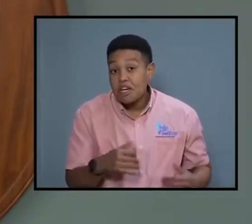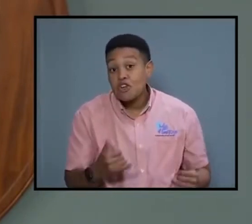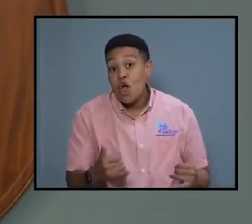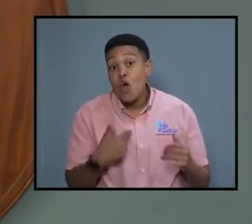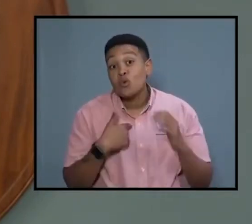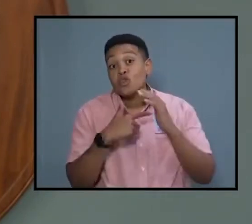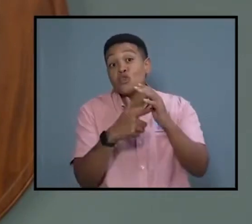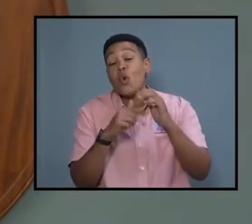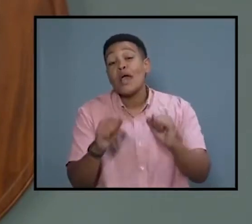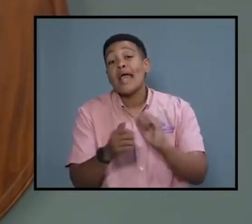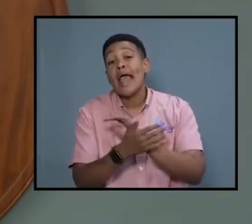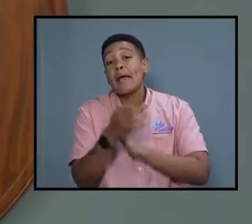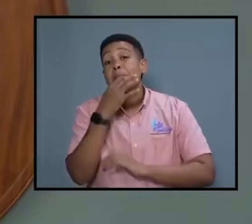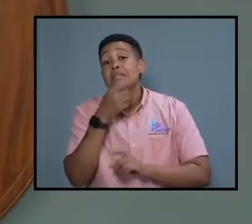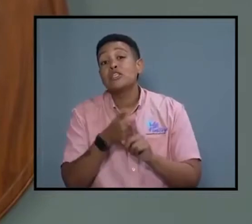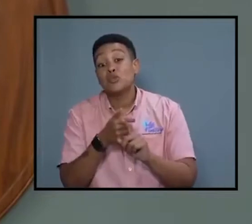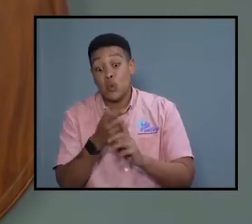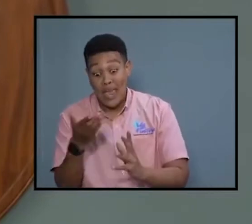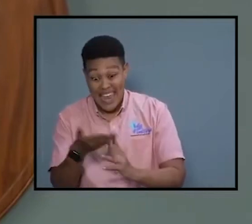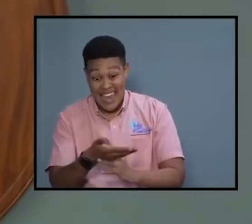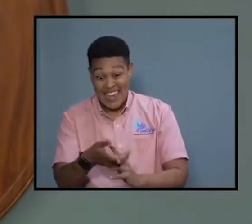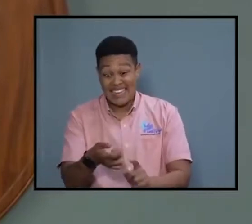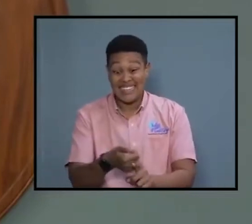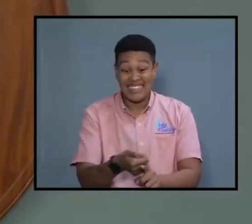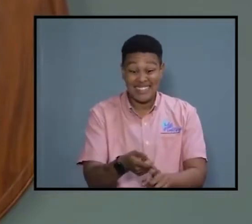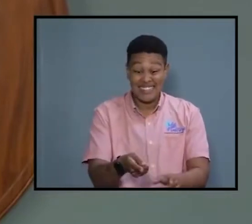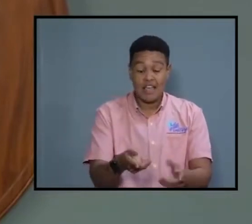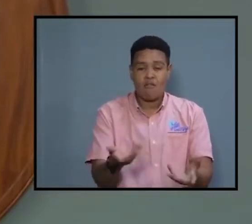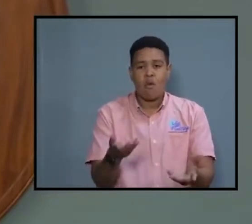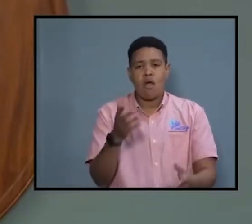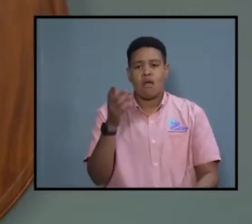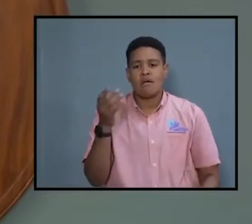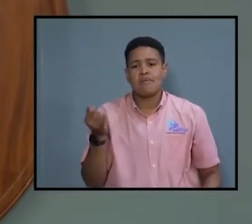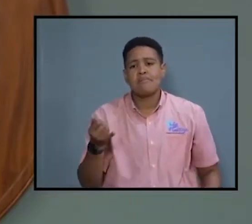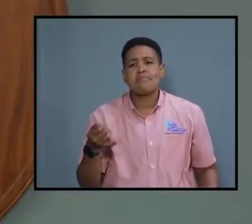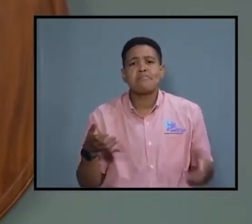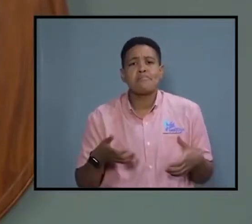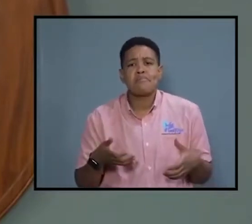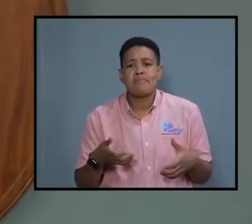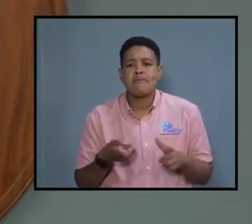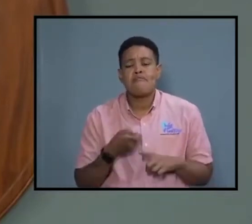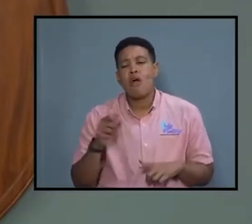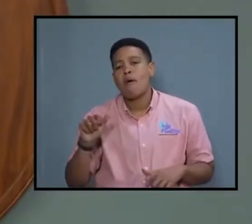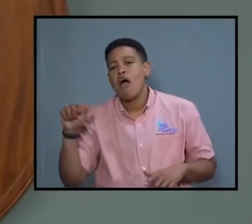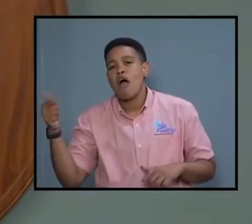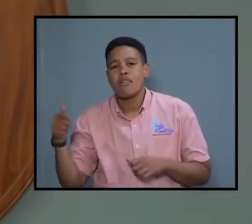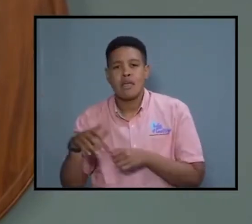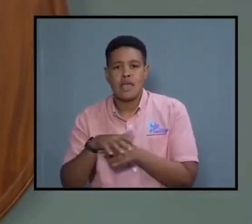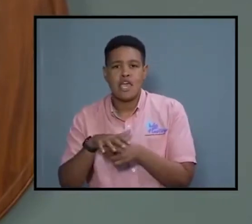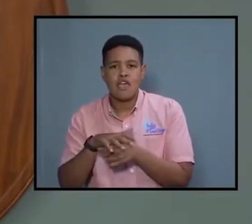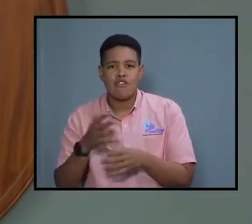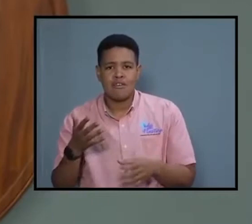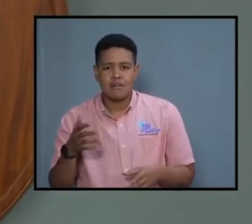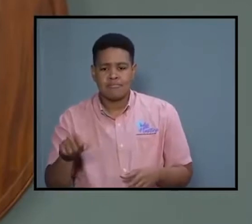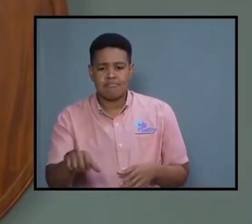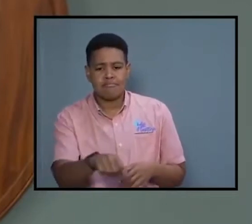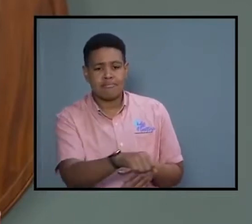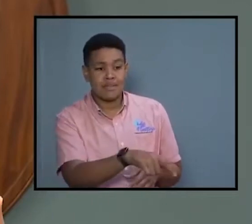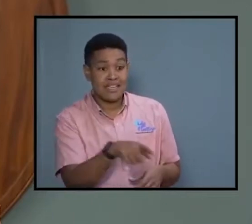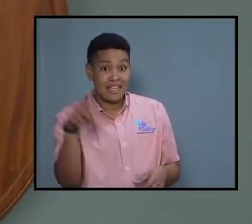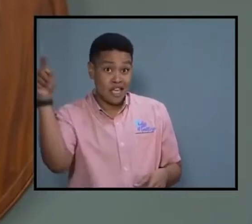to interdict fugitives from other jurisdictions. And you will see